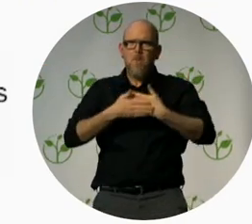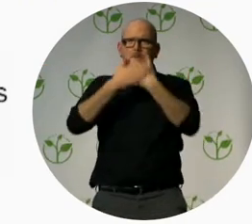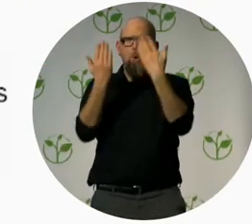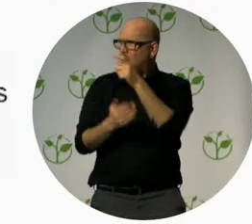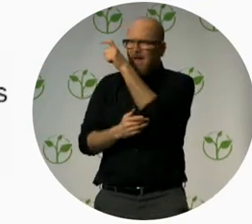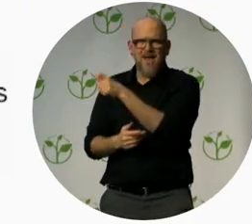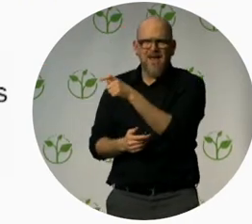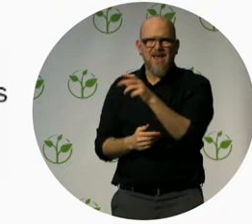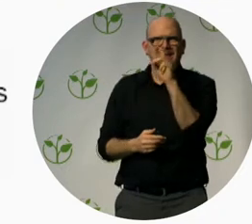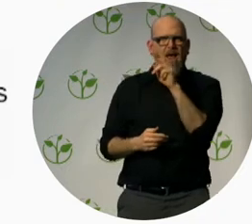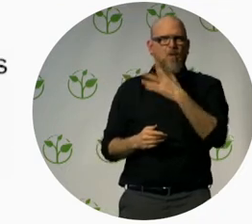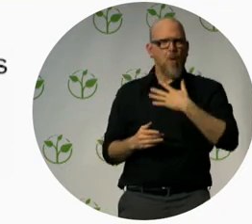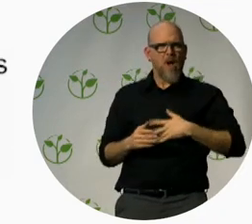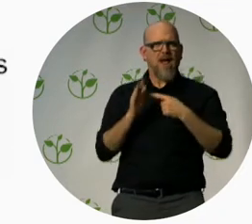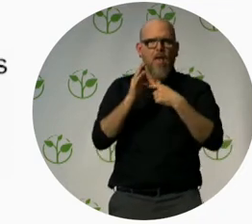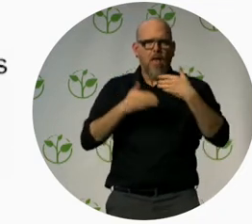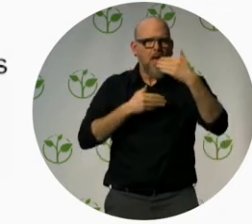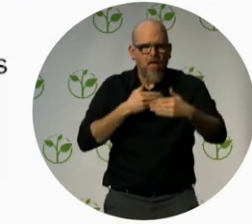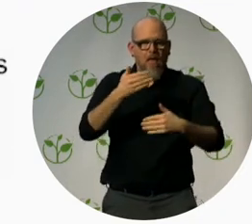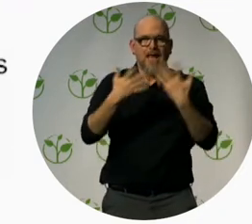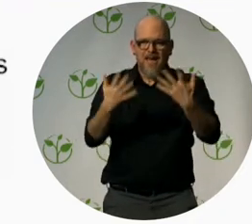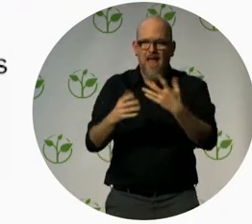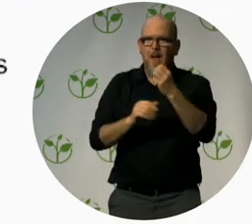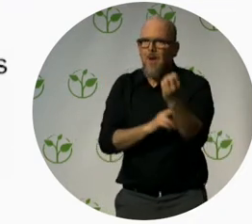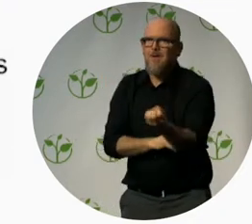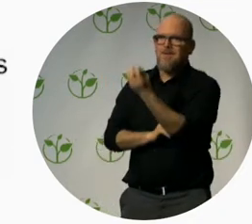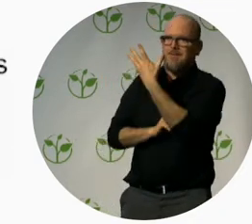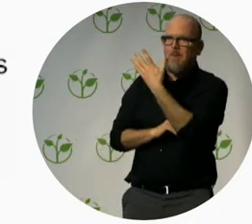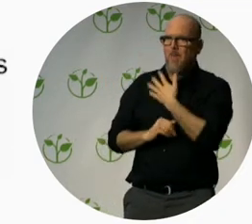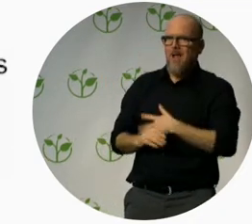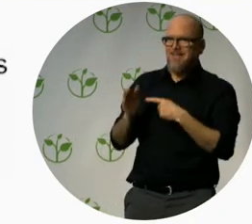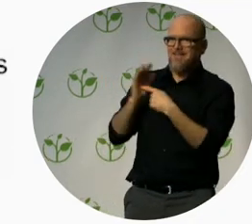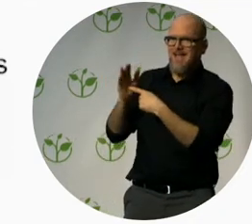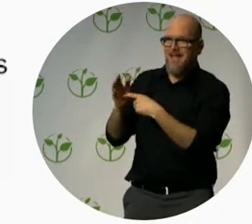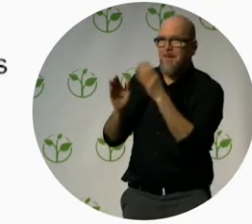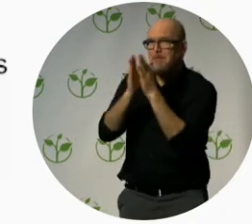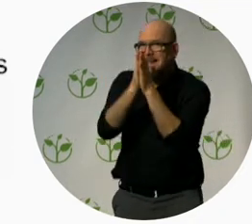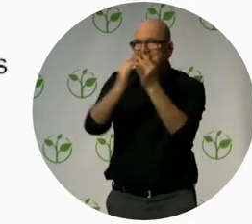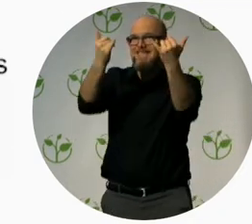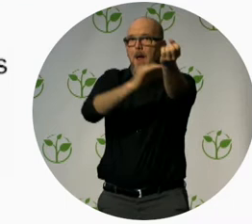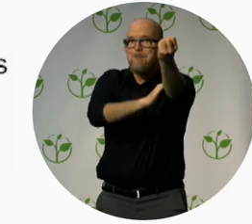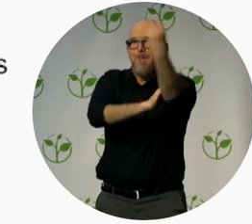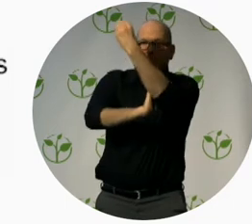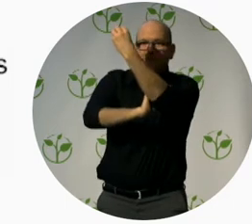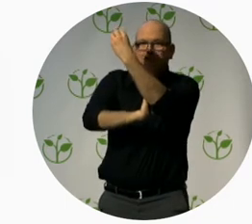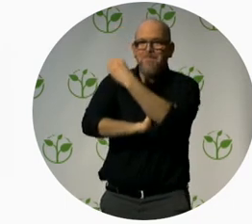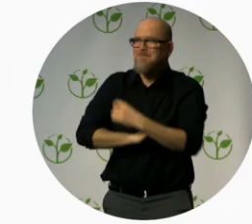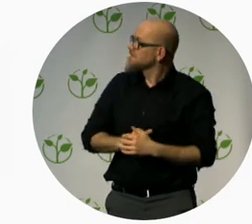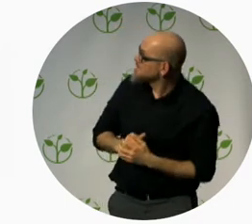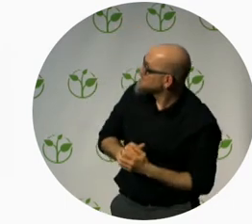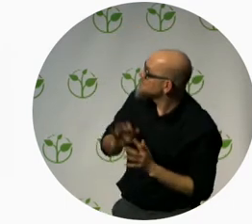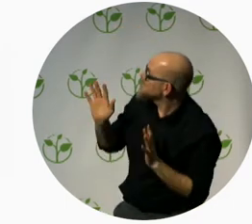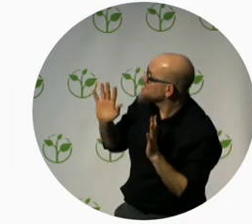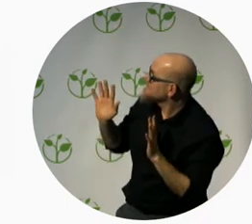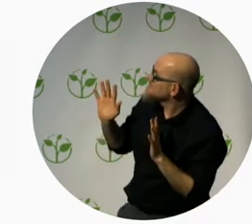to happen. So, you just hang in the room, I will say play and then we'll give the video a whack. So, take it away, Yuval. We're dying to hear what